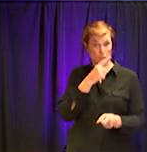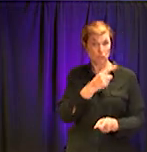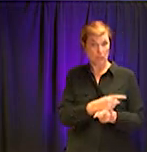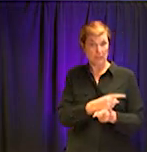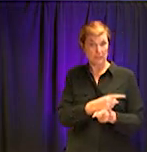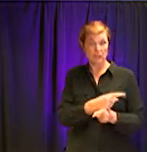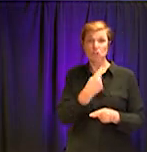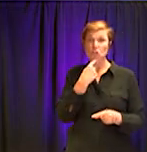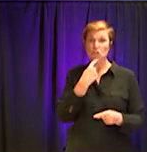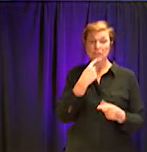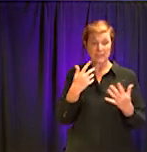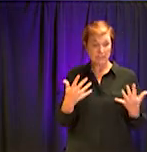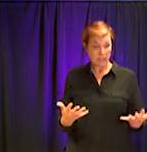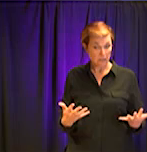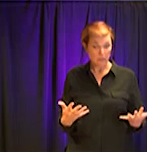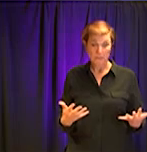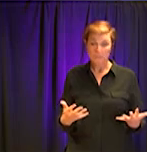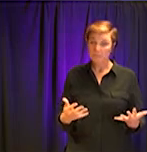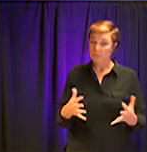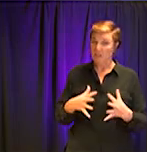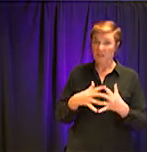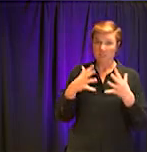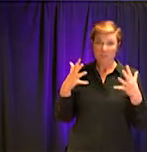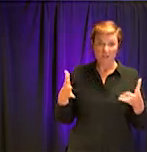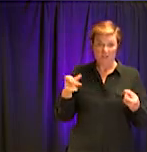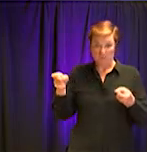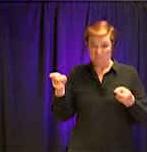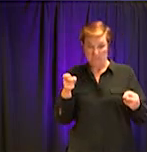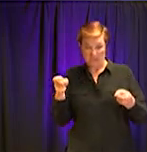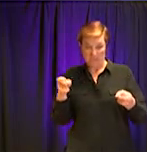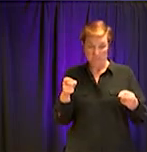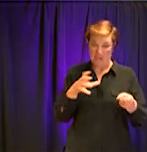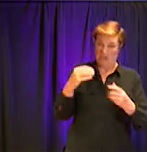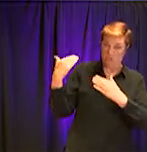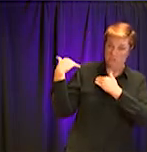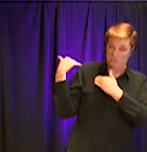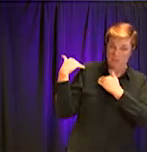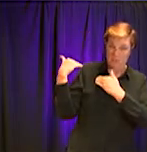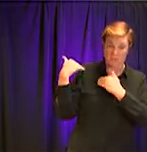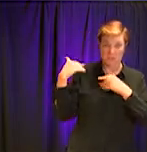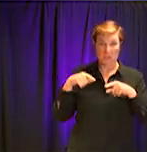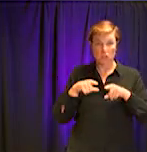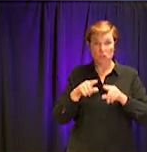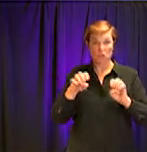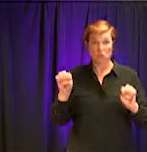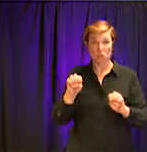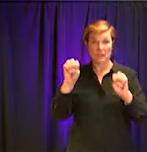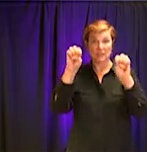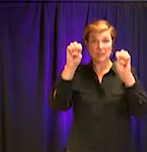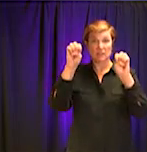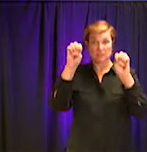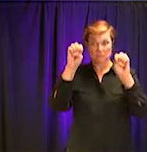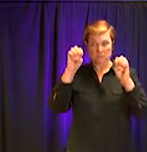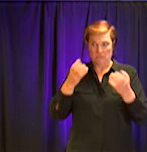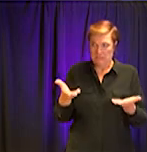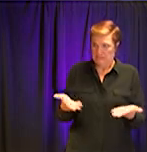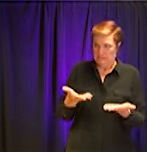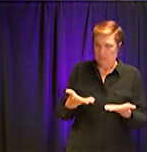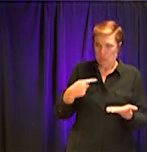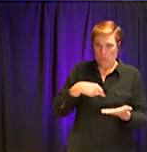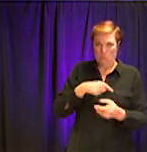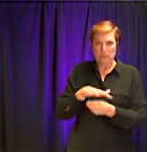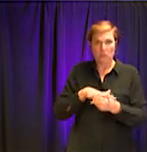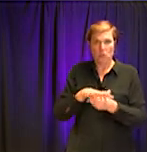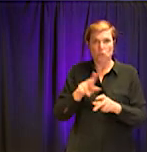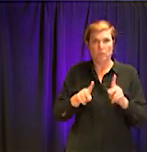strategy, much of the management and responsibility for managing this crisis is falling on the shoulders of local governments,